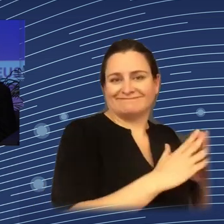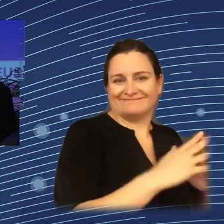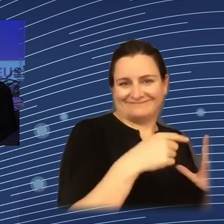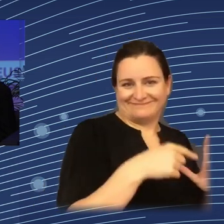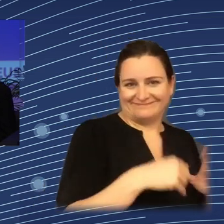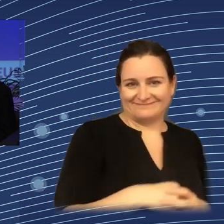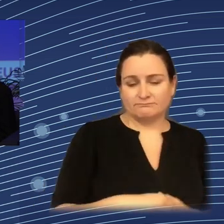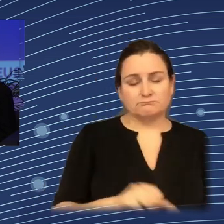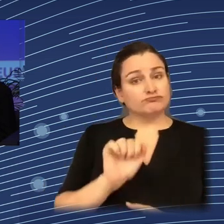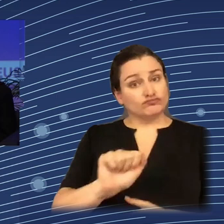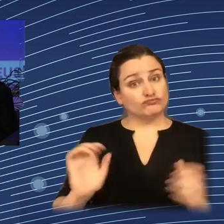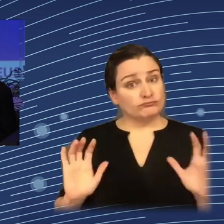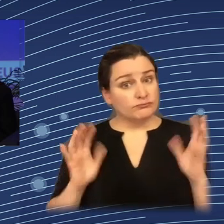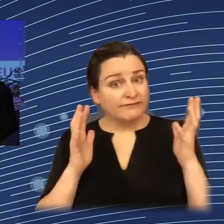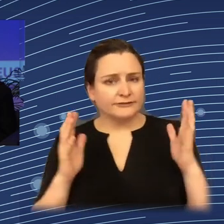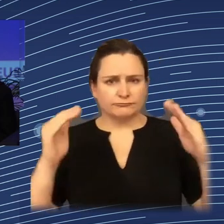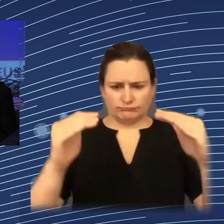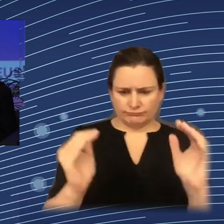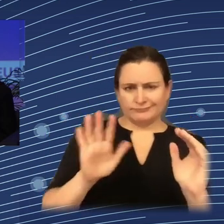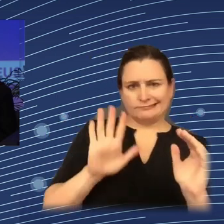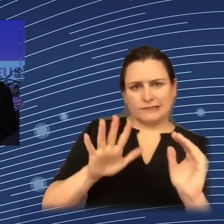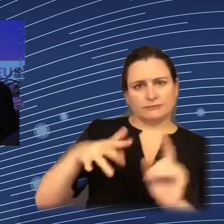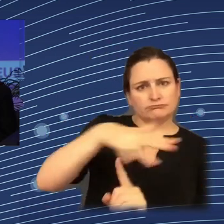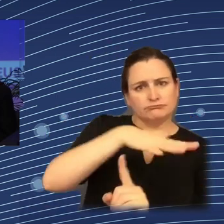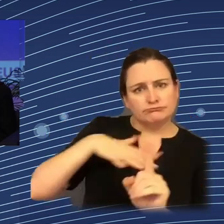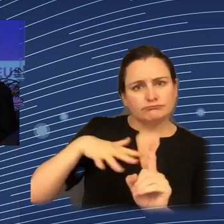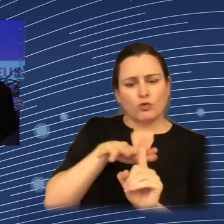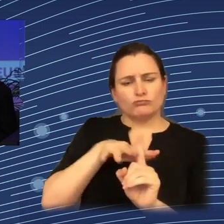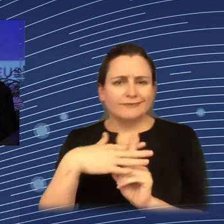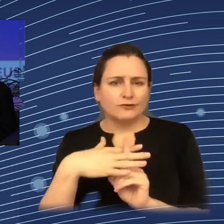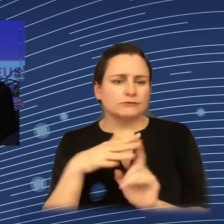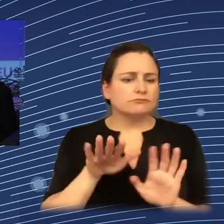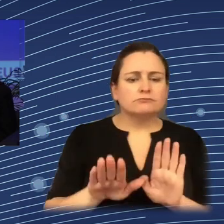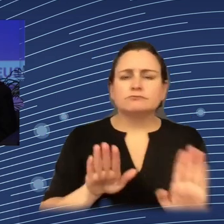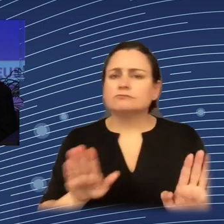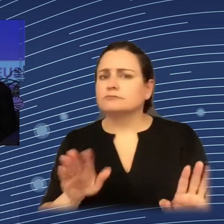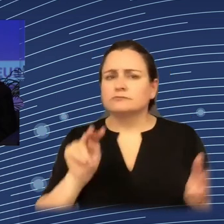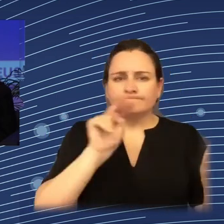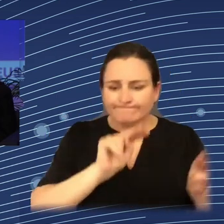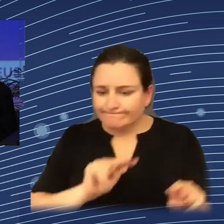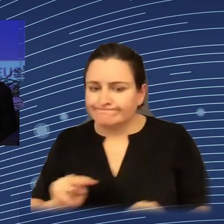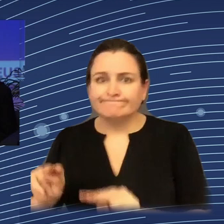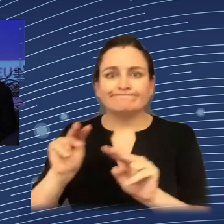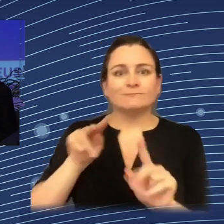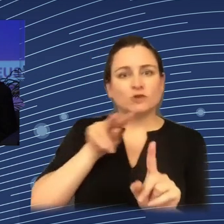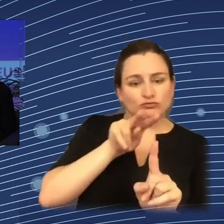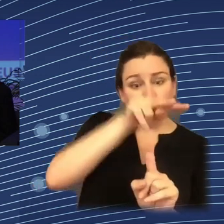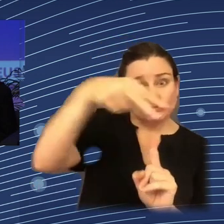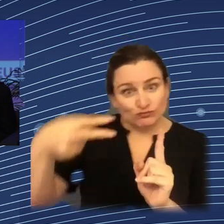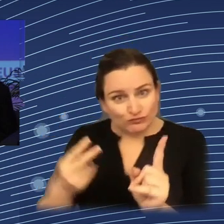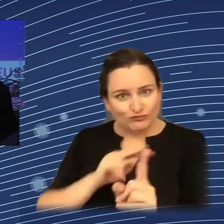context, of the situation in which the problem happens, and of the values that people